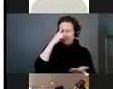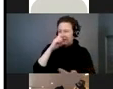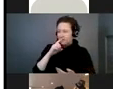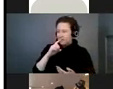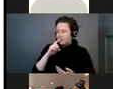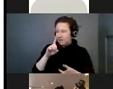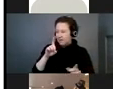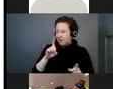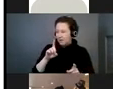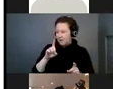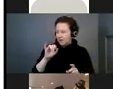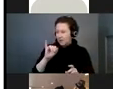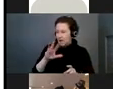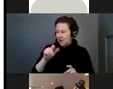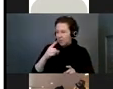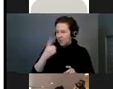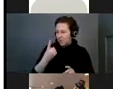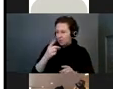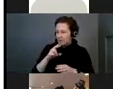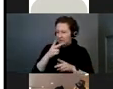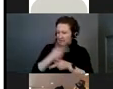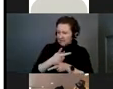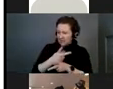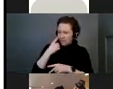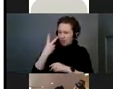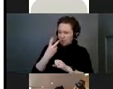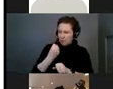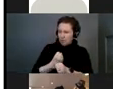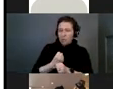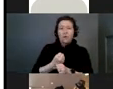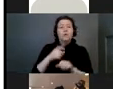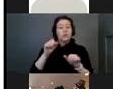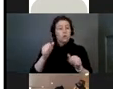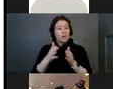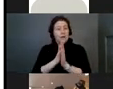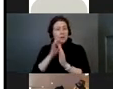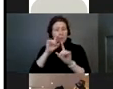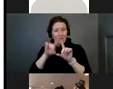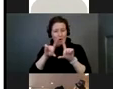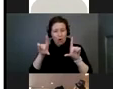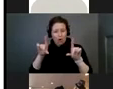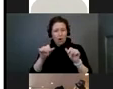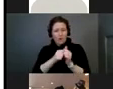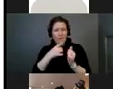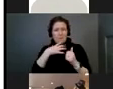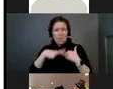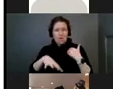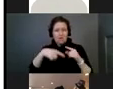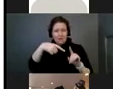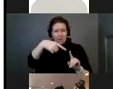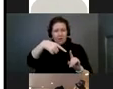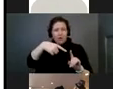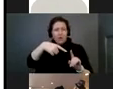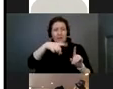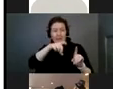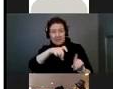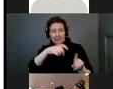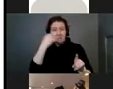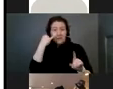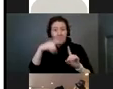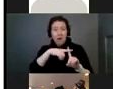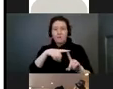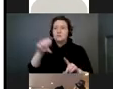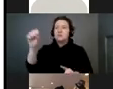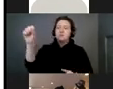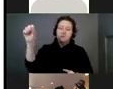two years. So, you could ask for that card and go back and have it tested. If it's positive, then yes,